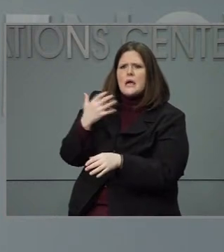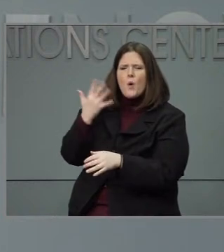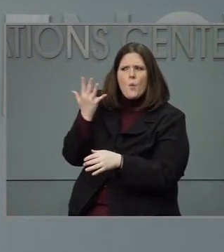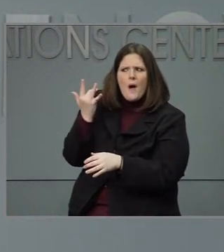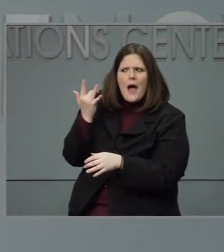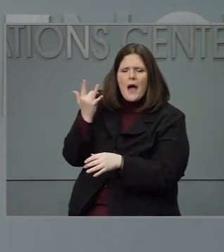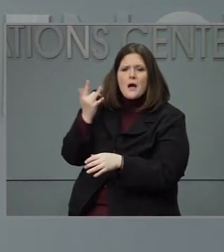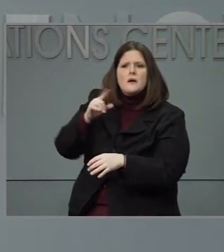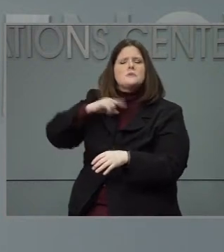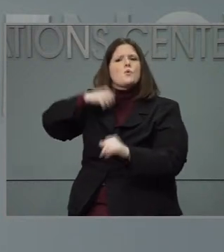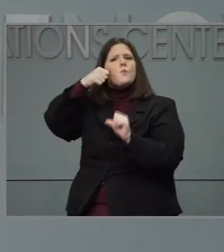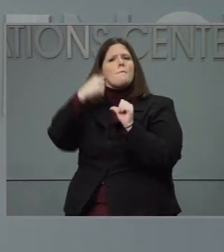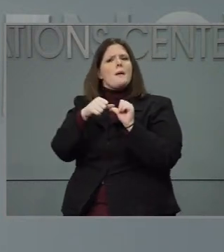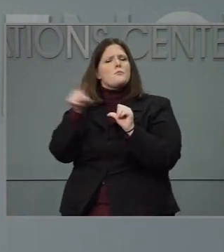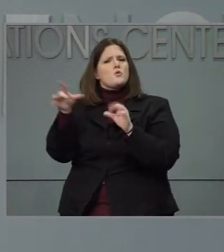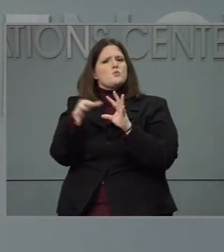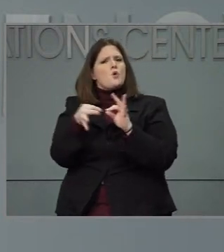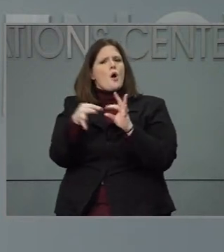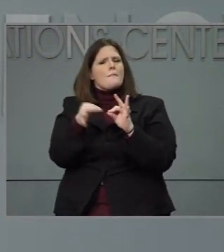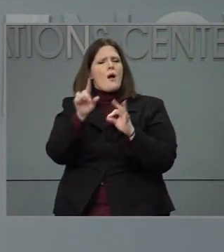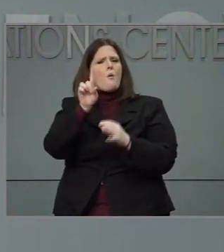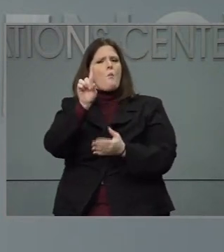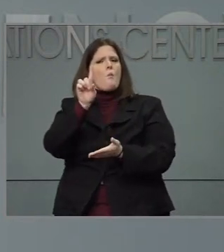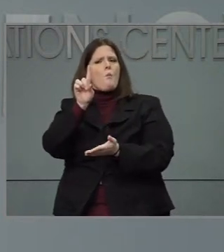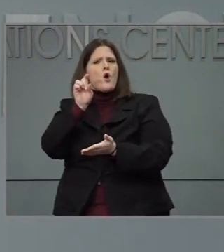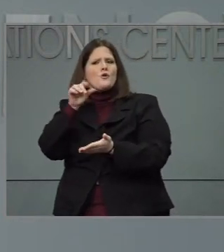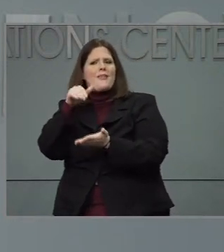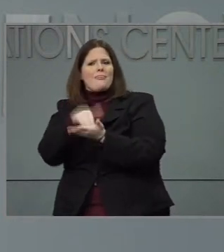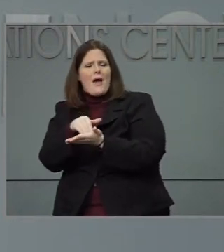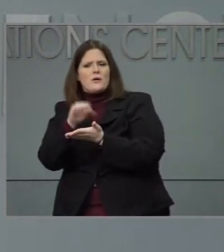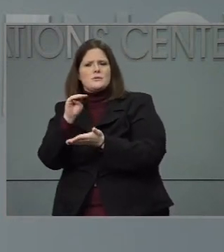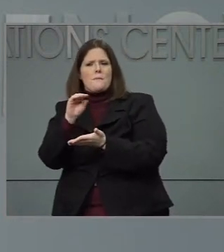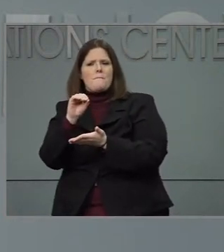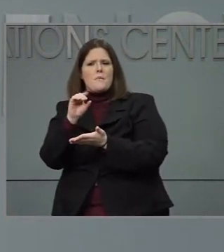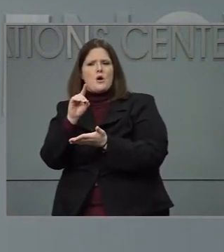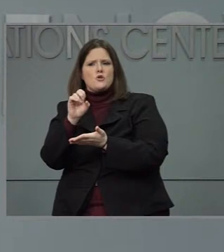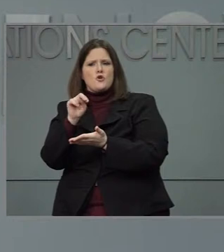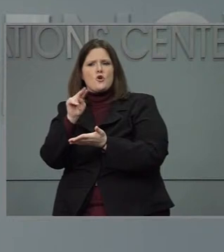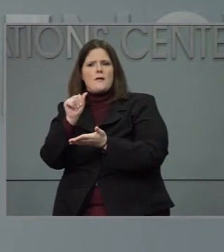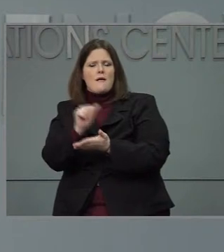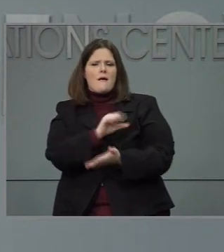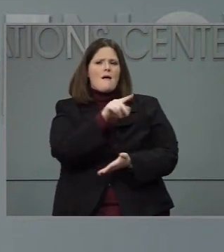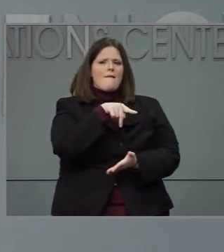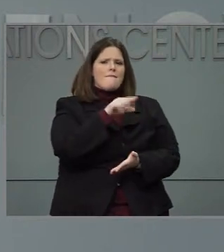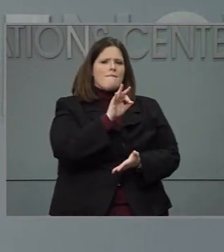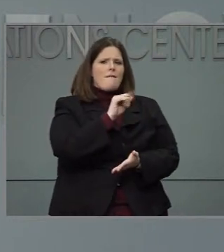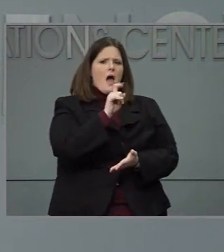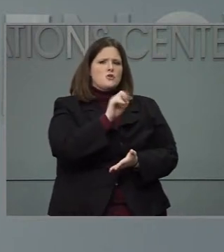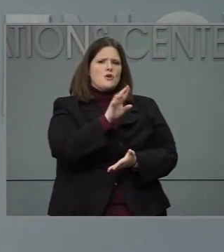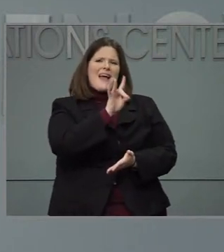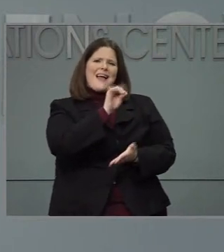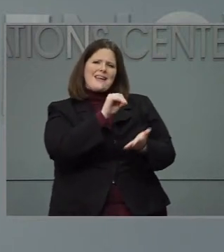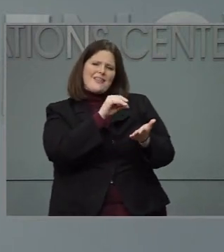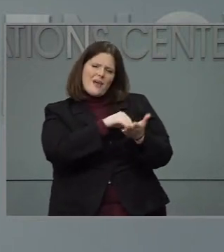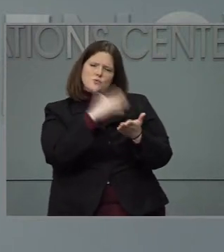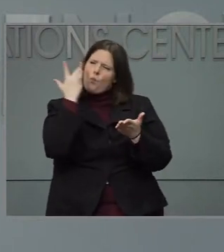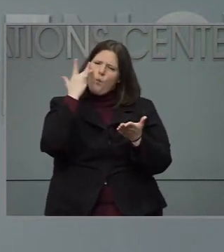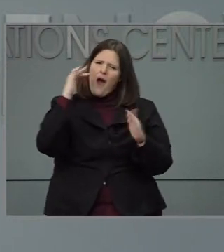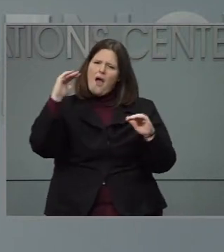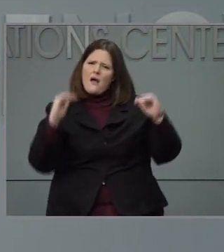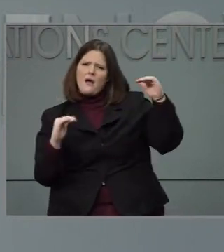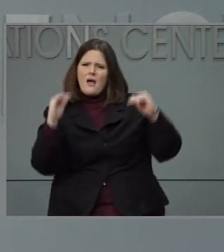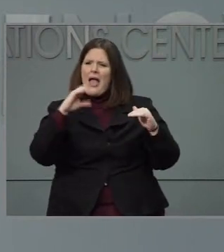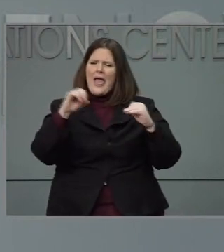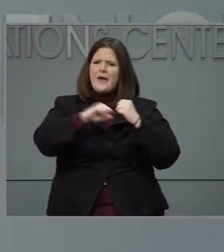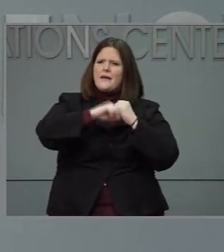talking about 100,000 plus doses of Moderna and 80,000 in the first wave of Pfizer. Is this a shipping issue? And I